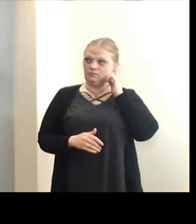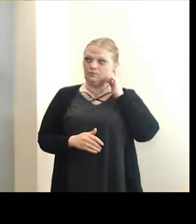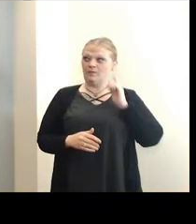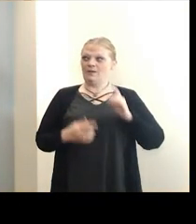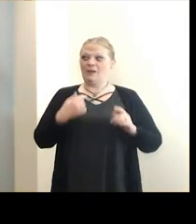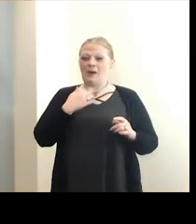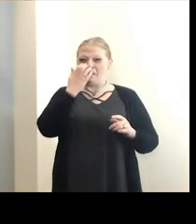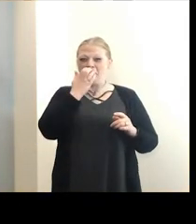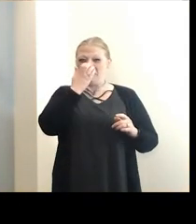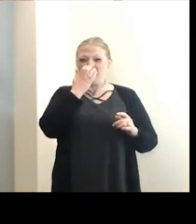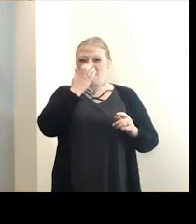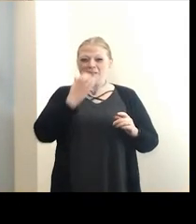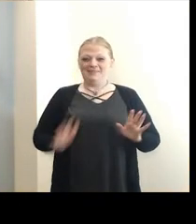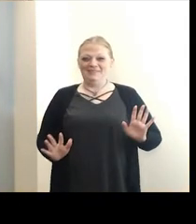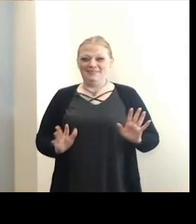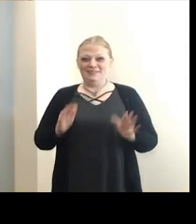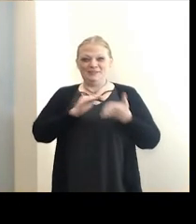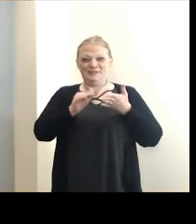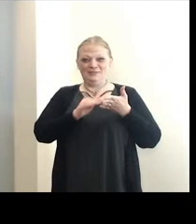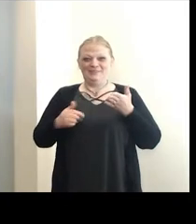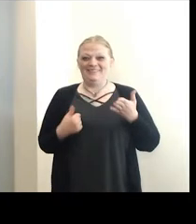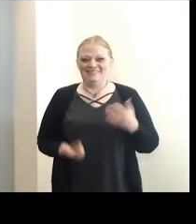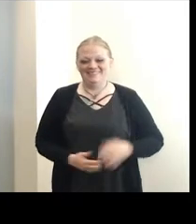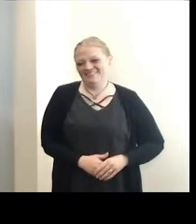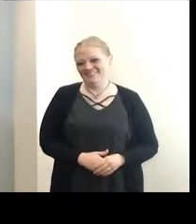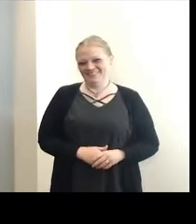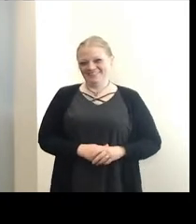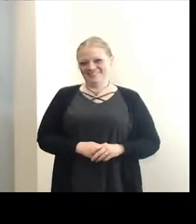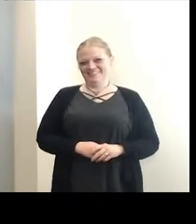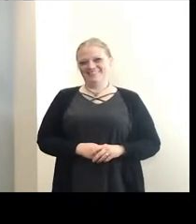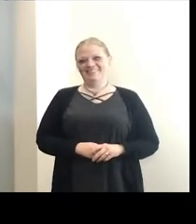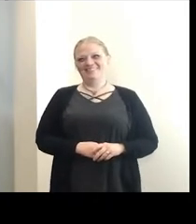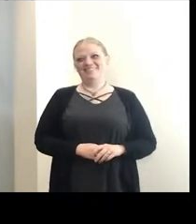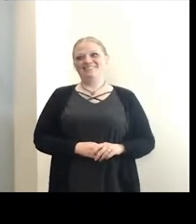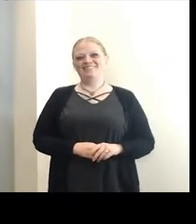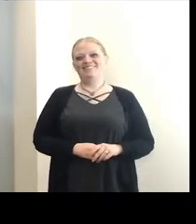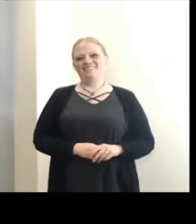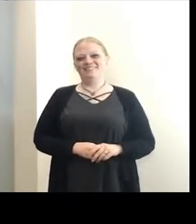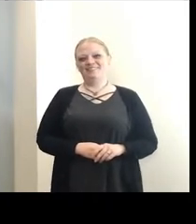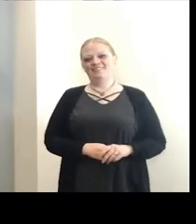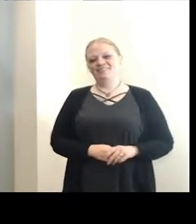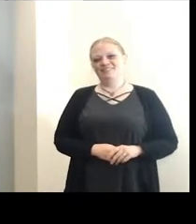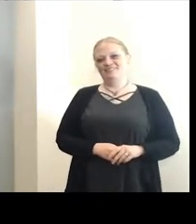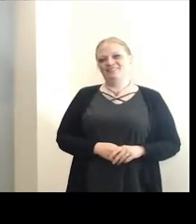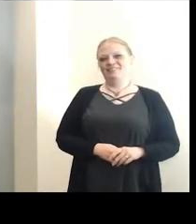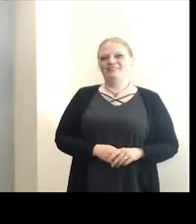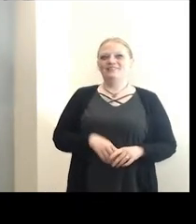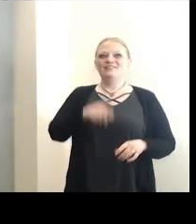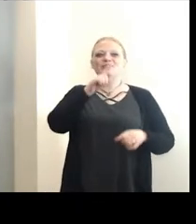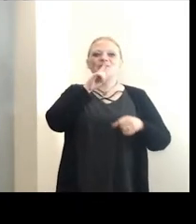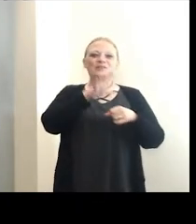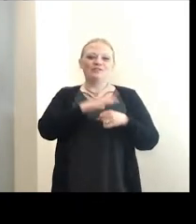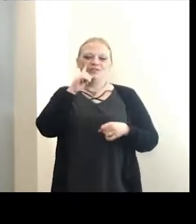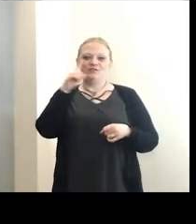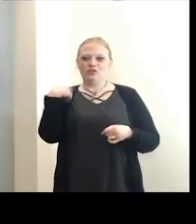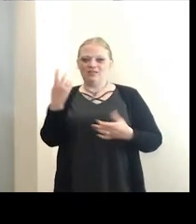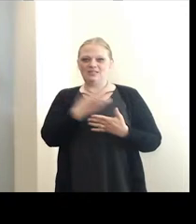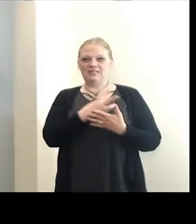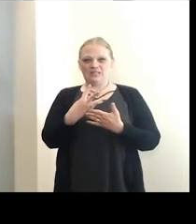very bad itch on my nose, so excuse me. But confirmed cases over the past six weeks,